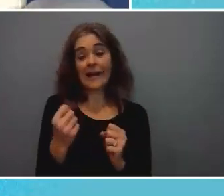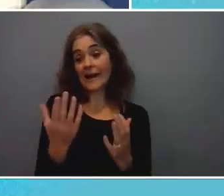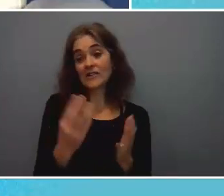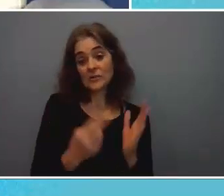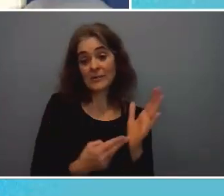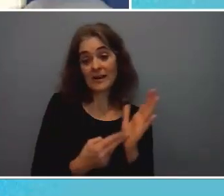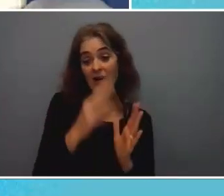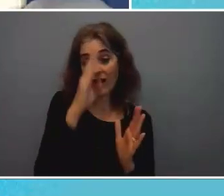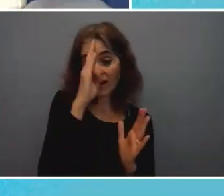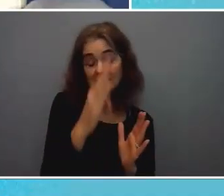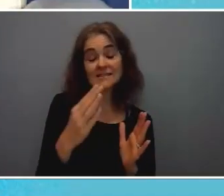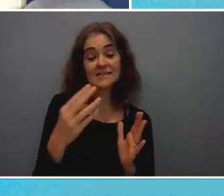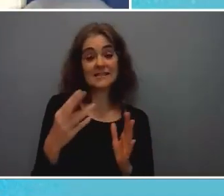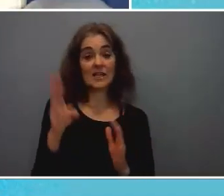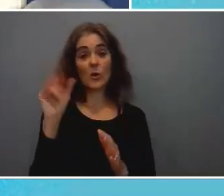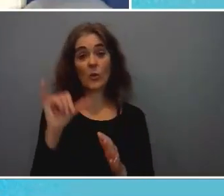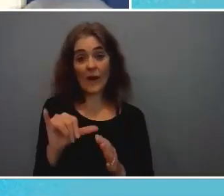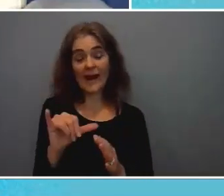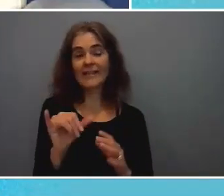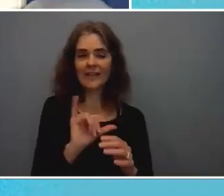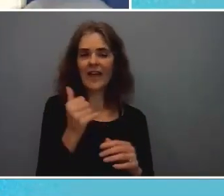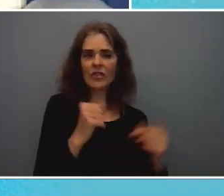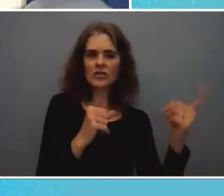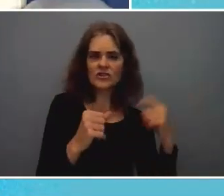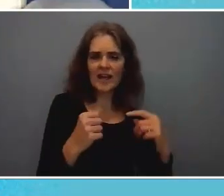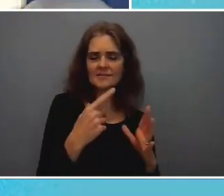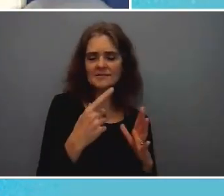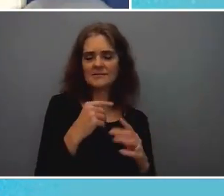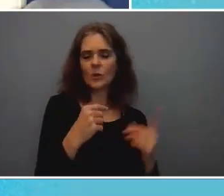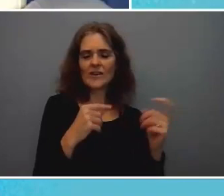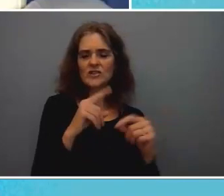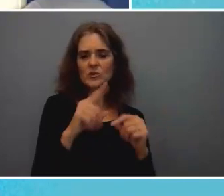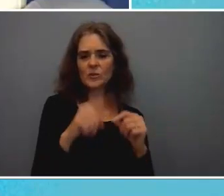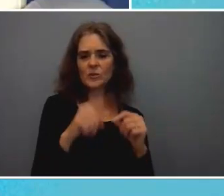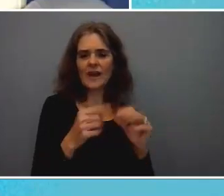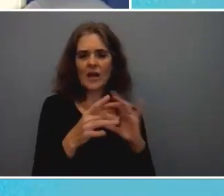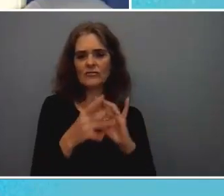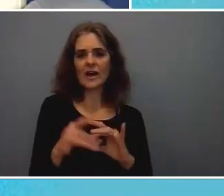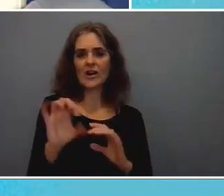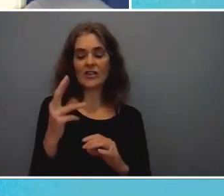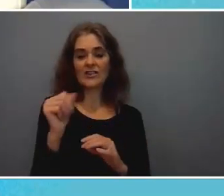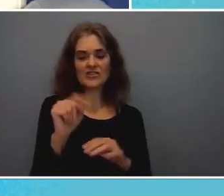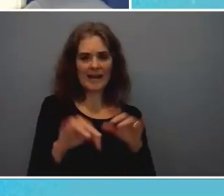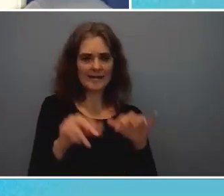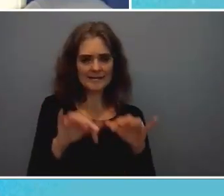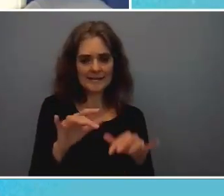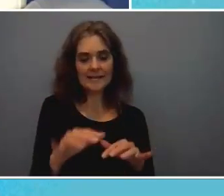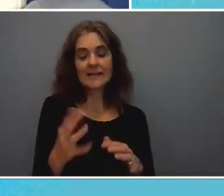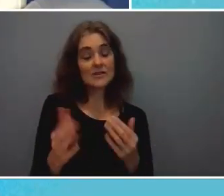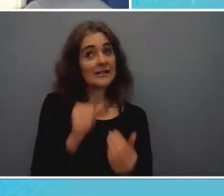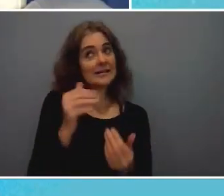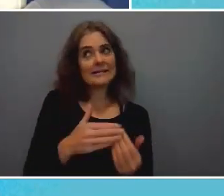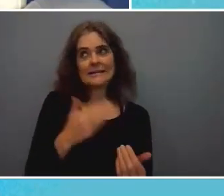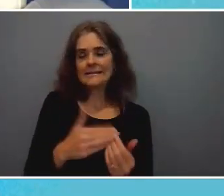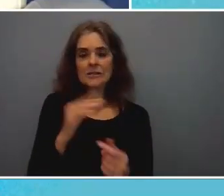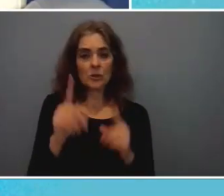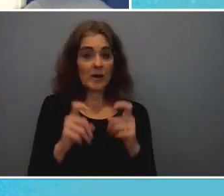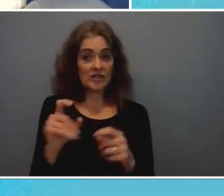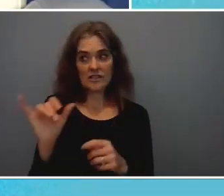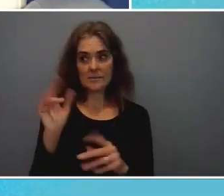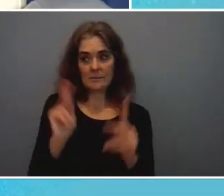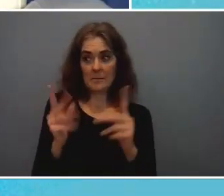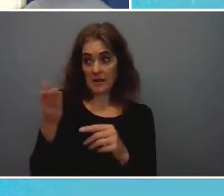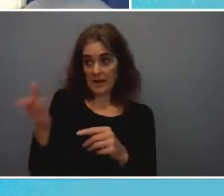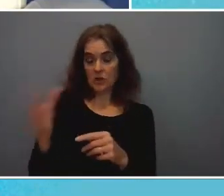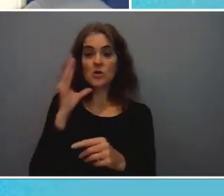the other question that we got in on the chat um these aren't easy questions and certainly people like you who have an experience in